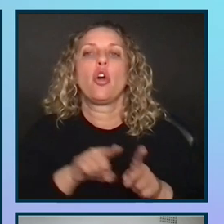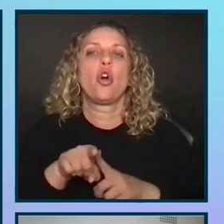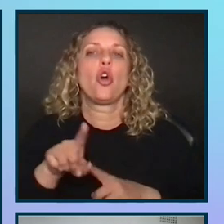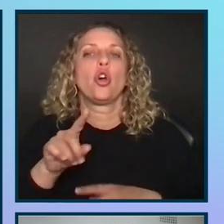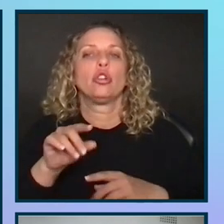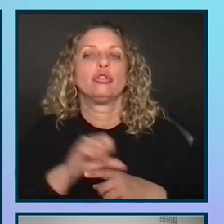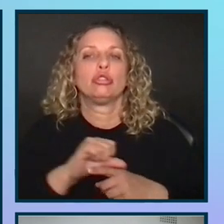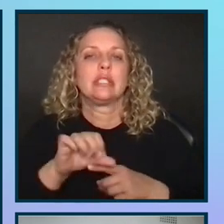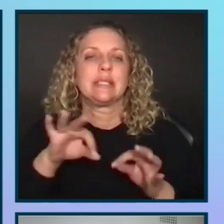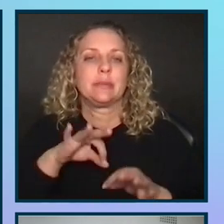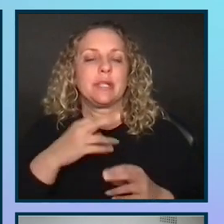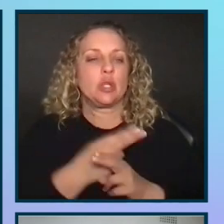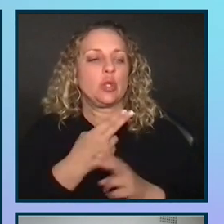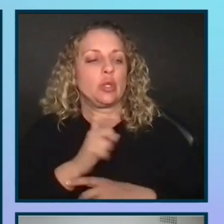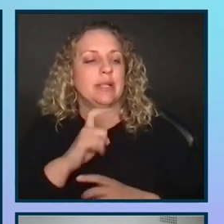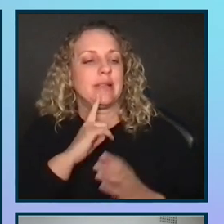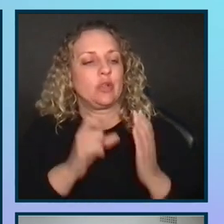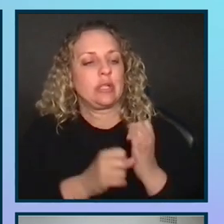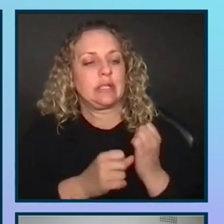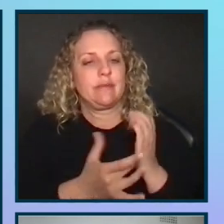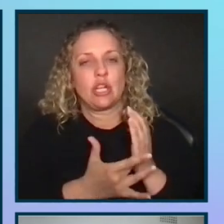explain like user needs and assistive technologies.